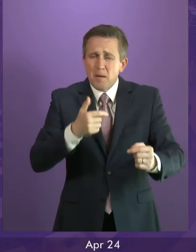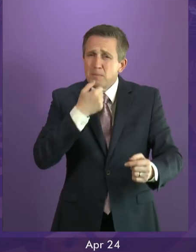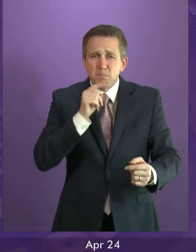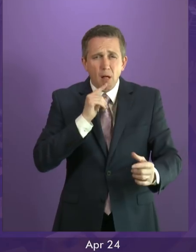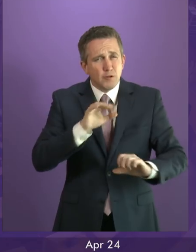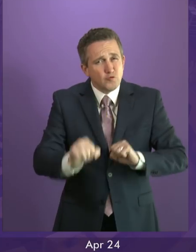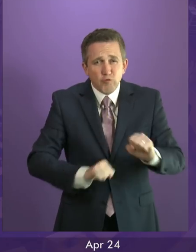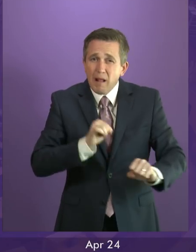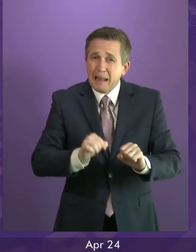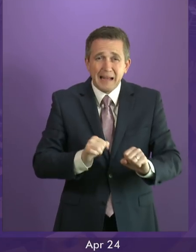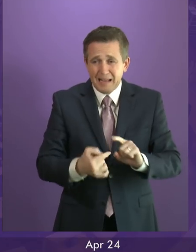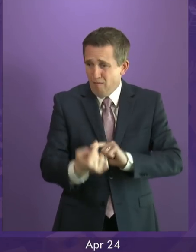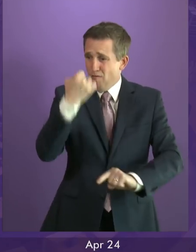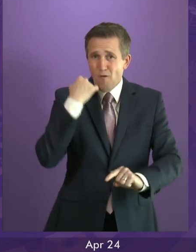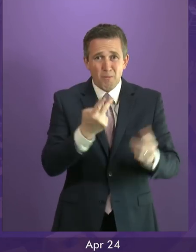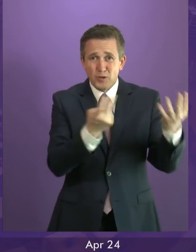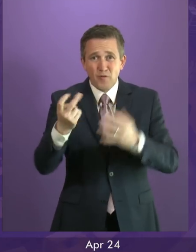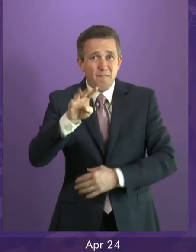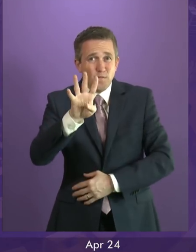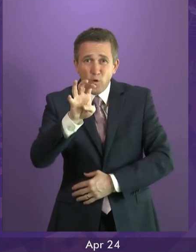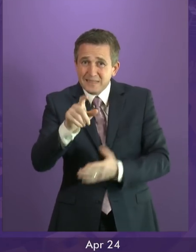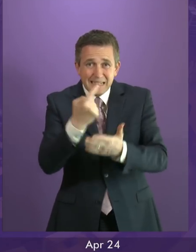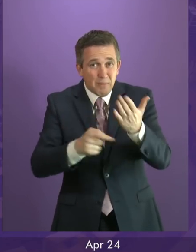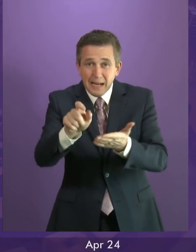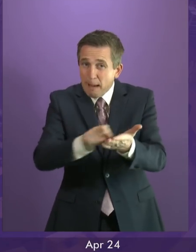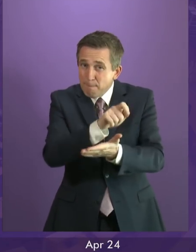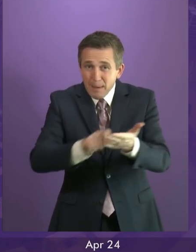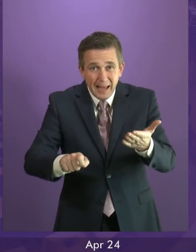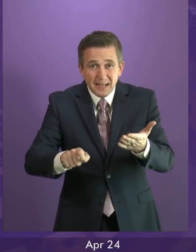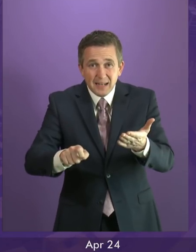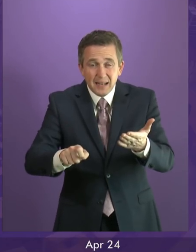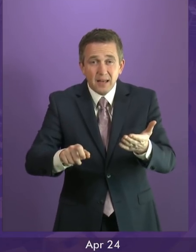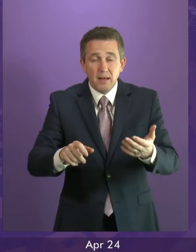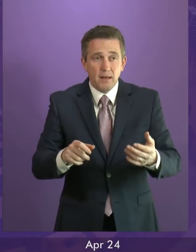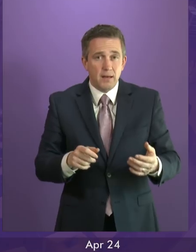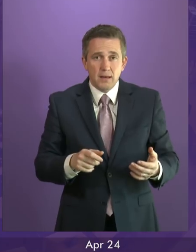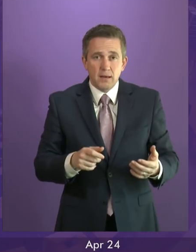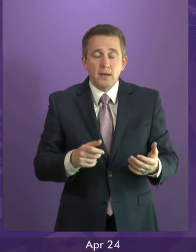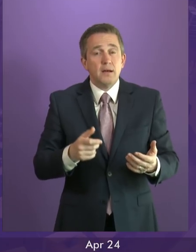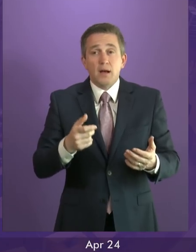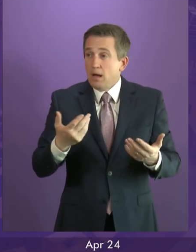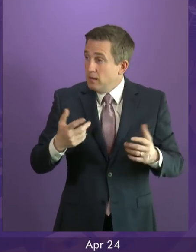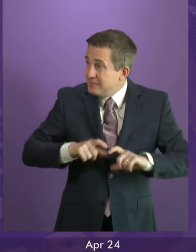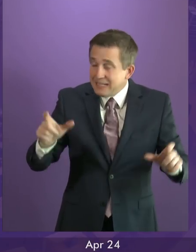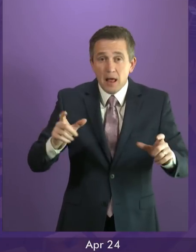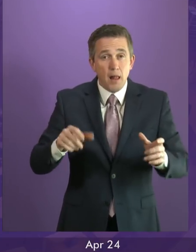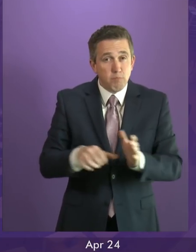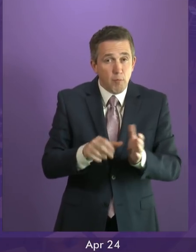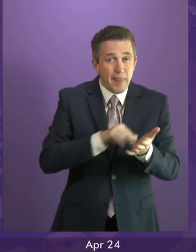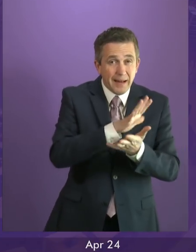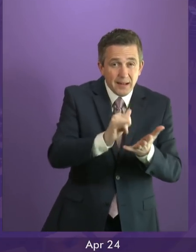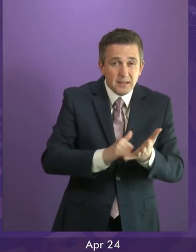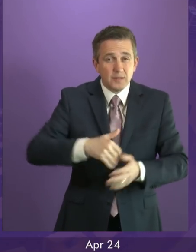from the last independence campaign, with all the problems with schools, hospitals and social care,